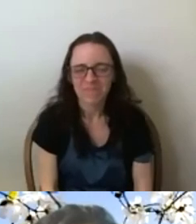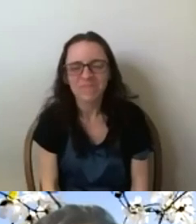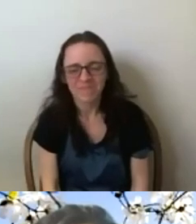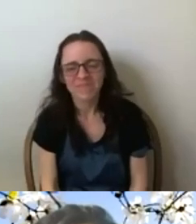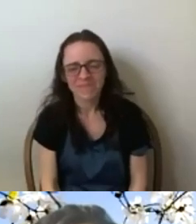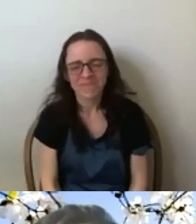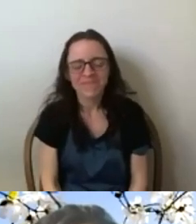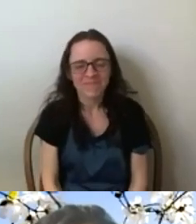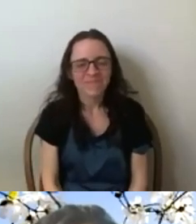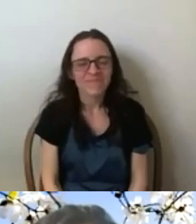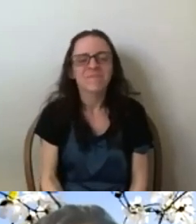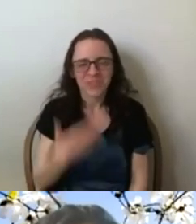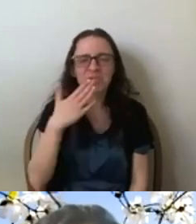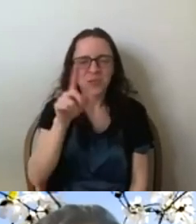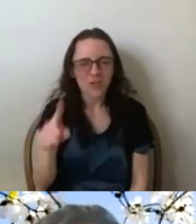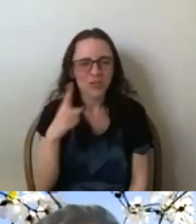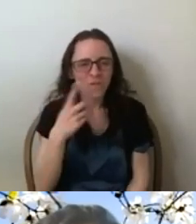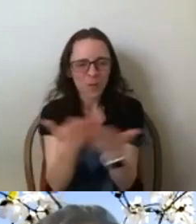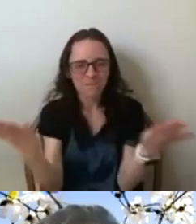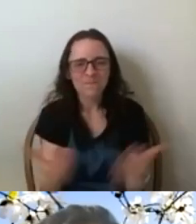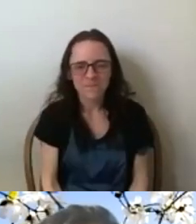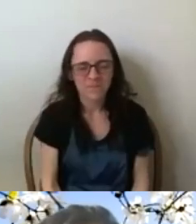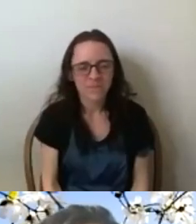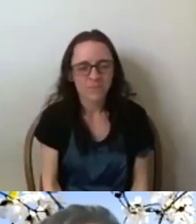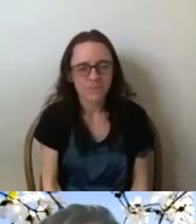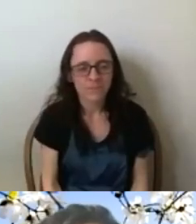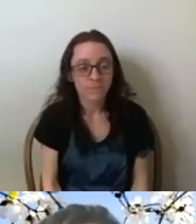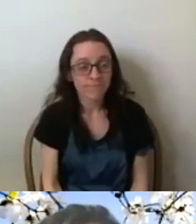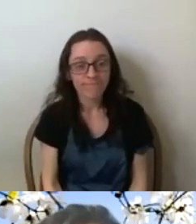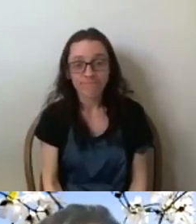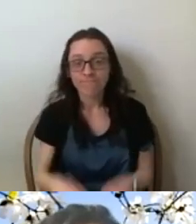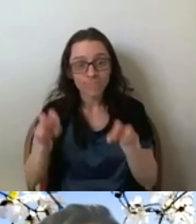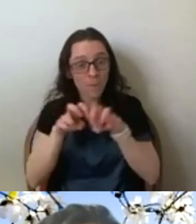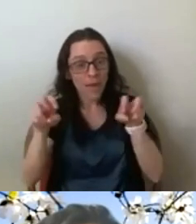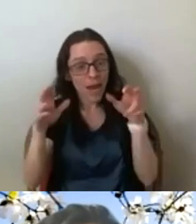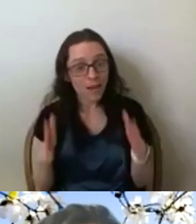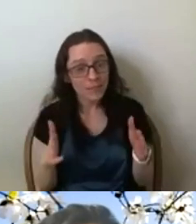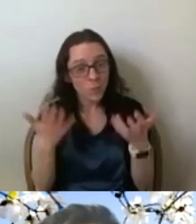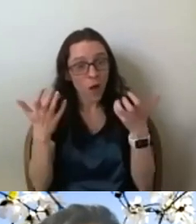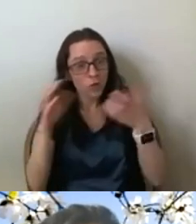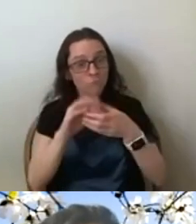Yes. That's a good question. Would any of our panelists like to speak to that?